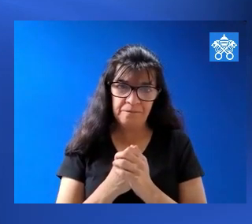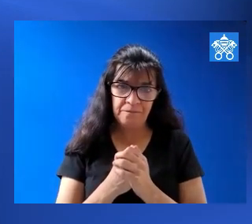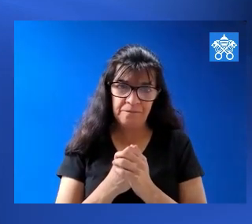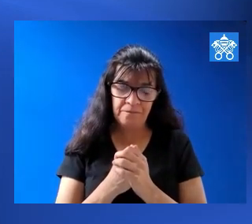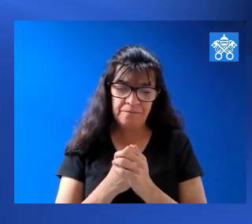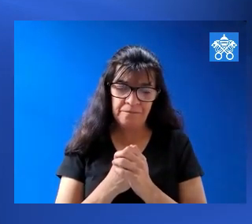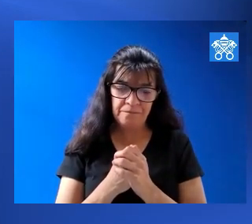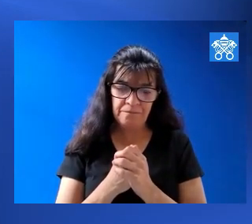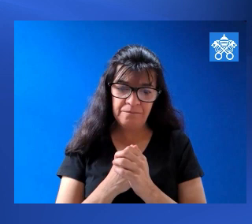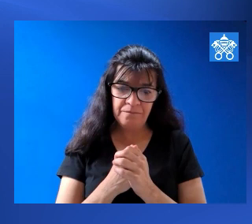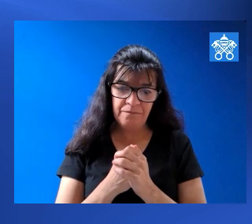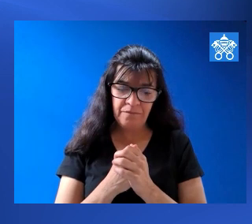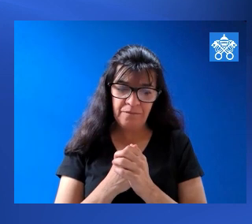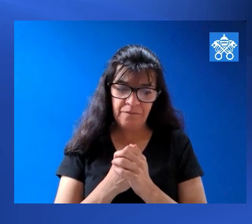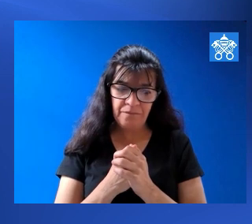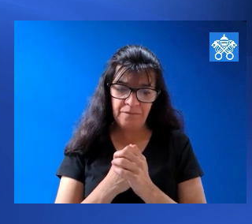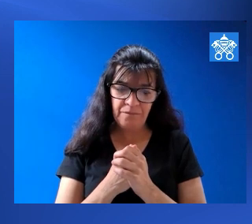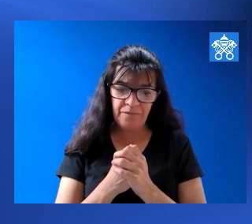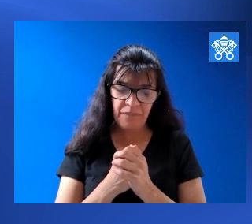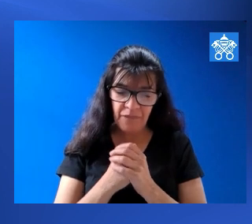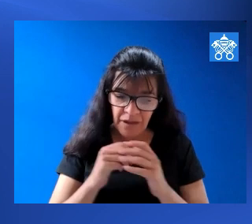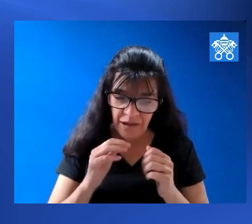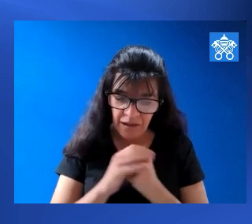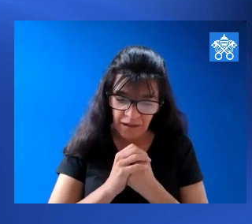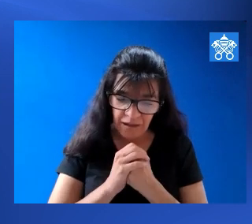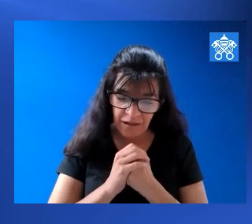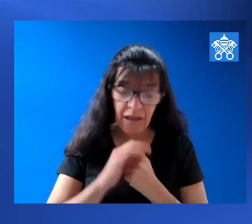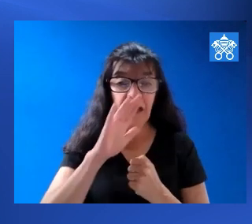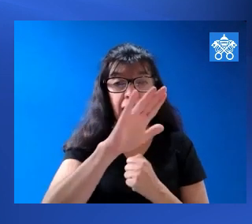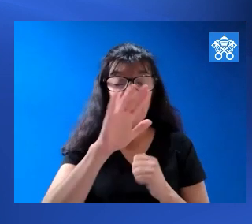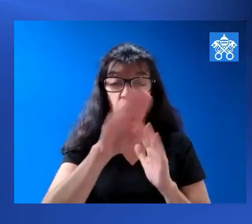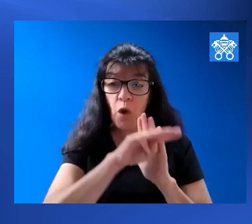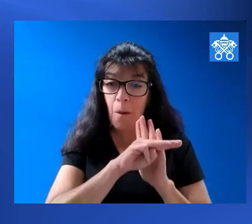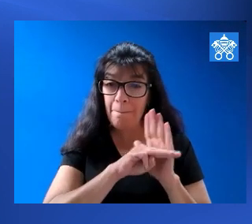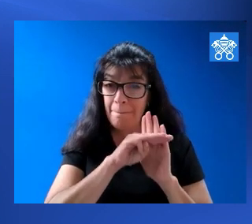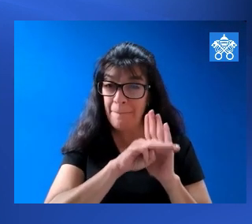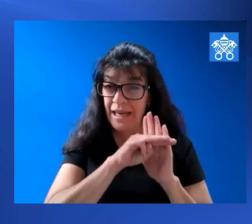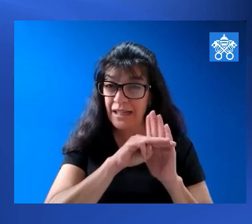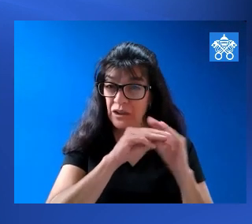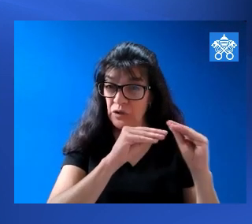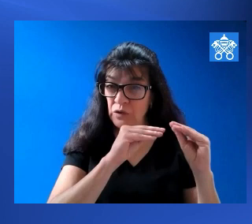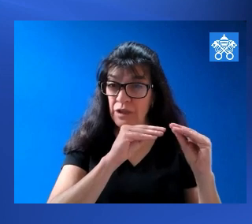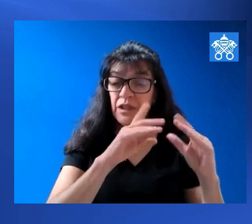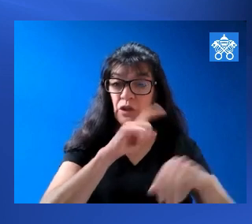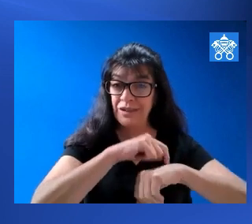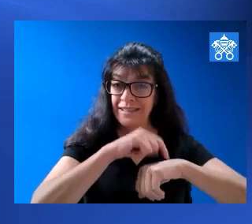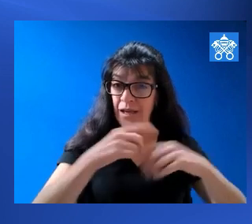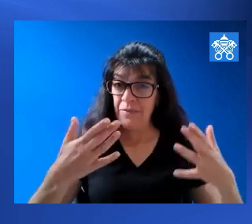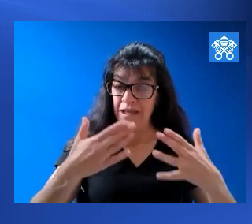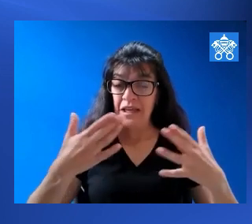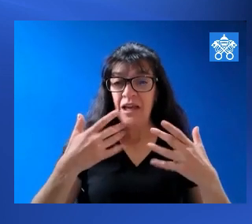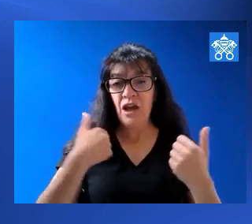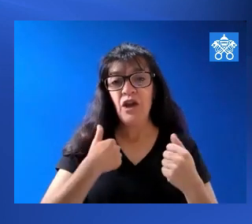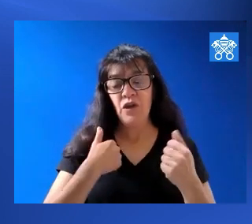And I see you in your ministry and in your time here and I greet